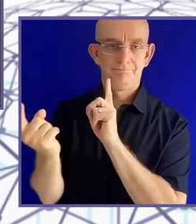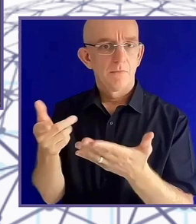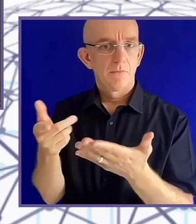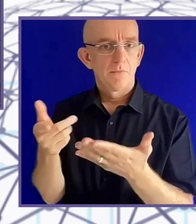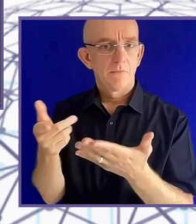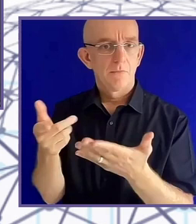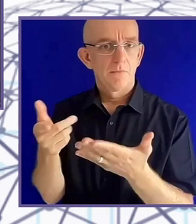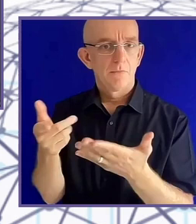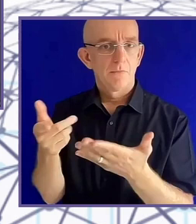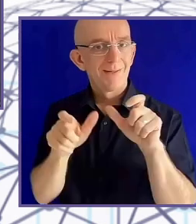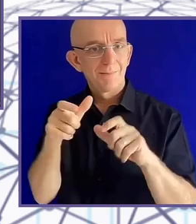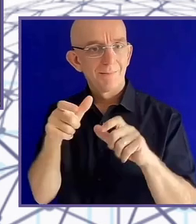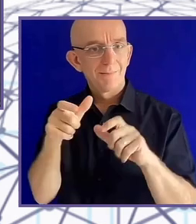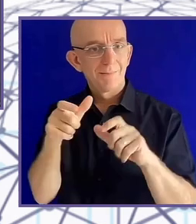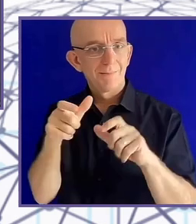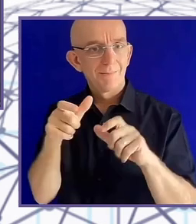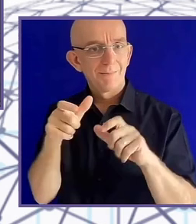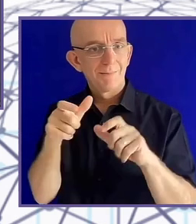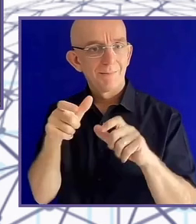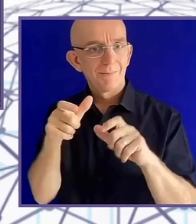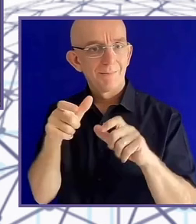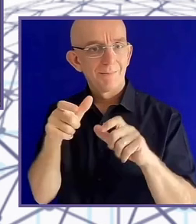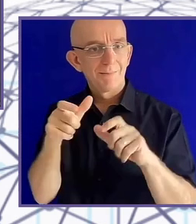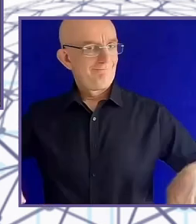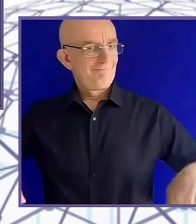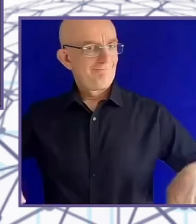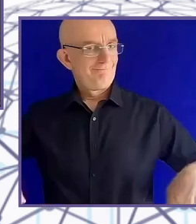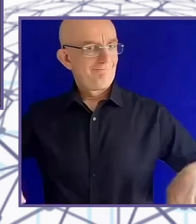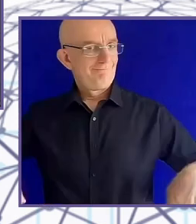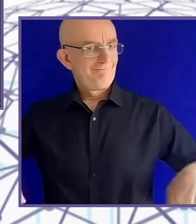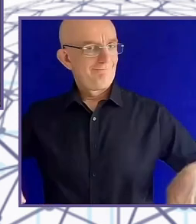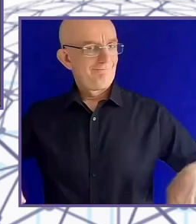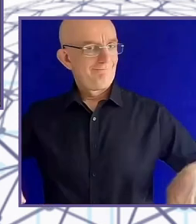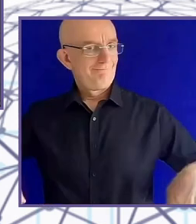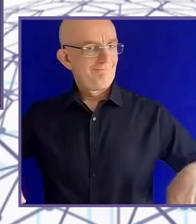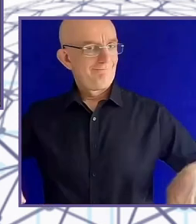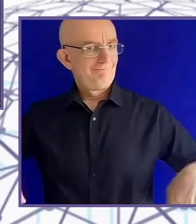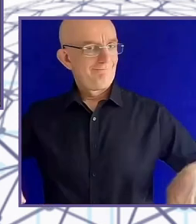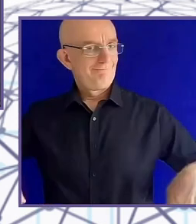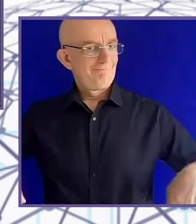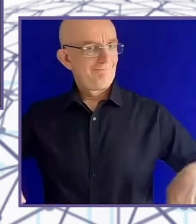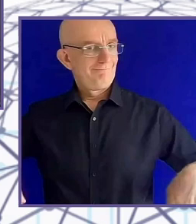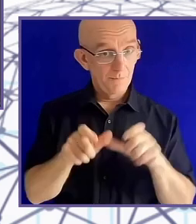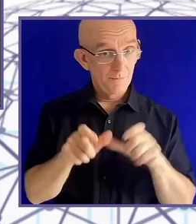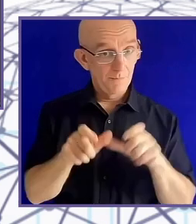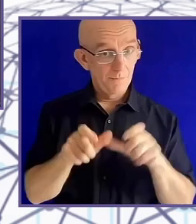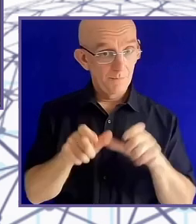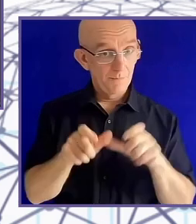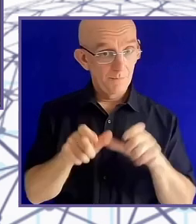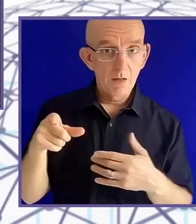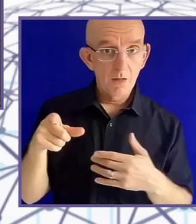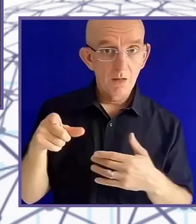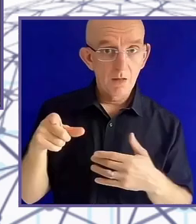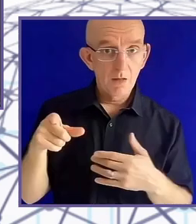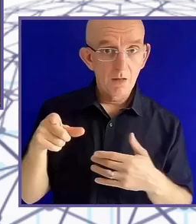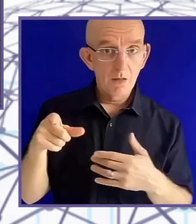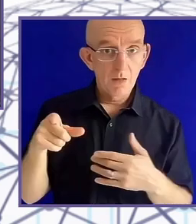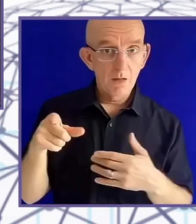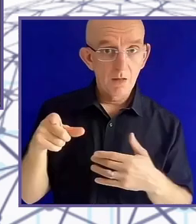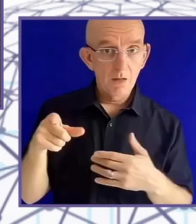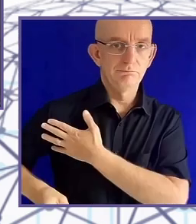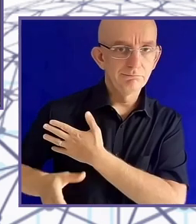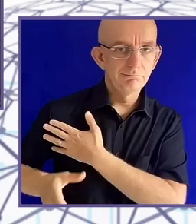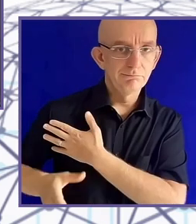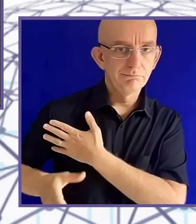maybe the odd Paralympian, if they thought it was going to improve a fraction of a second. But the average person really couldn't